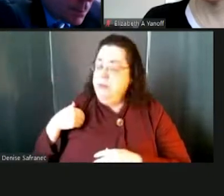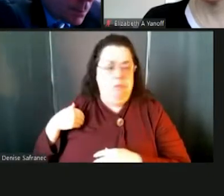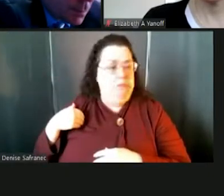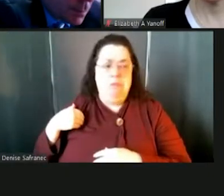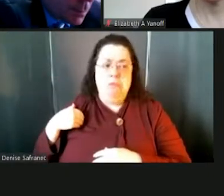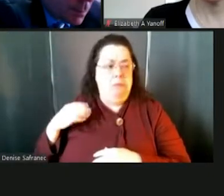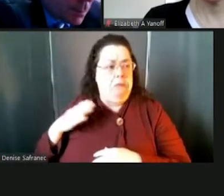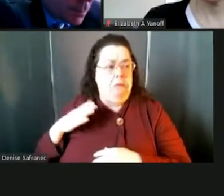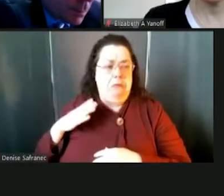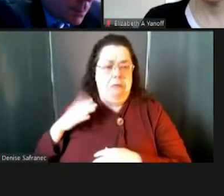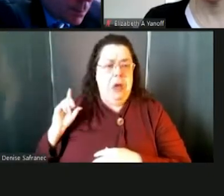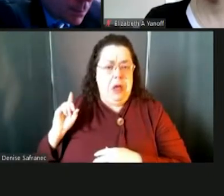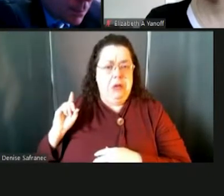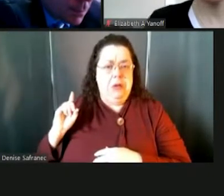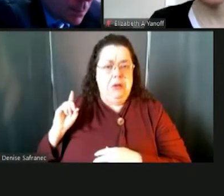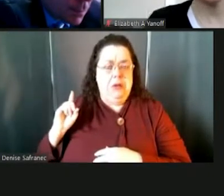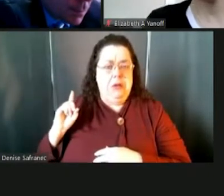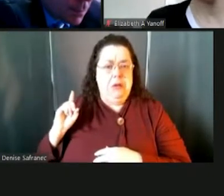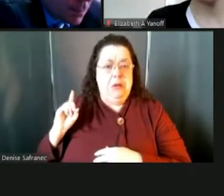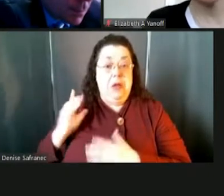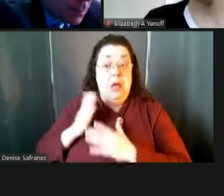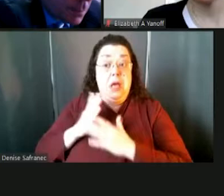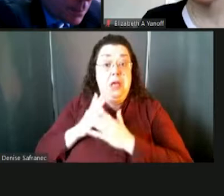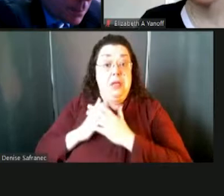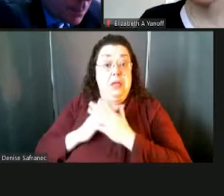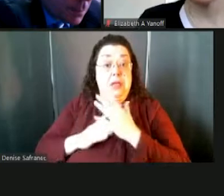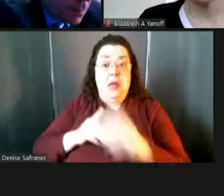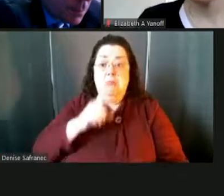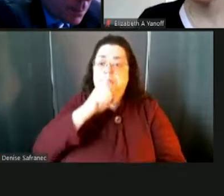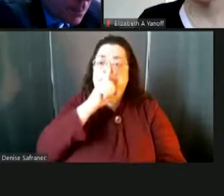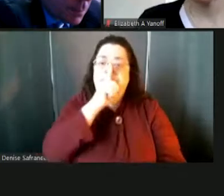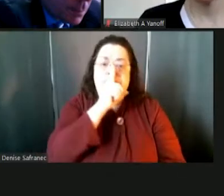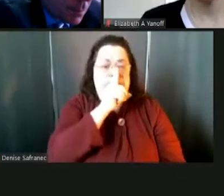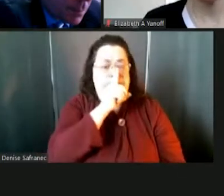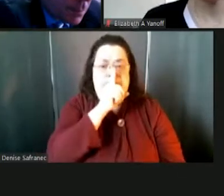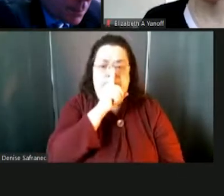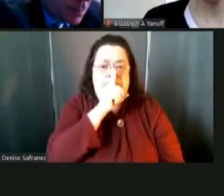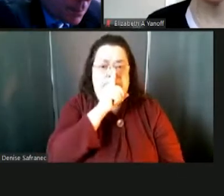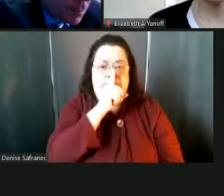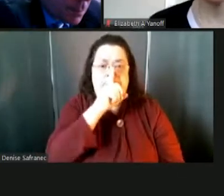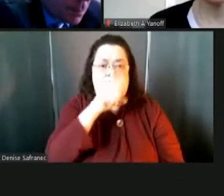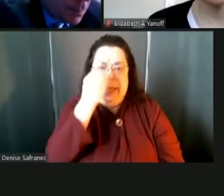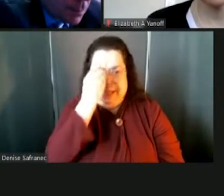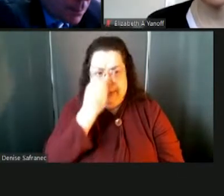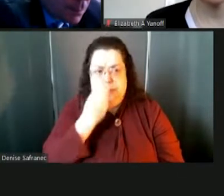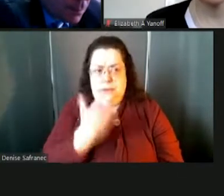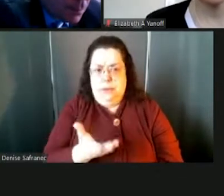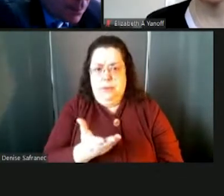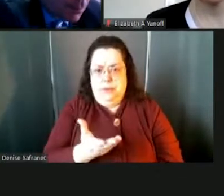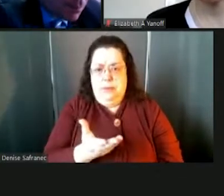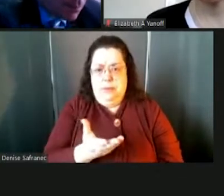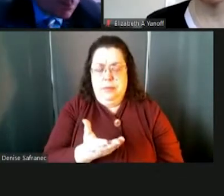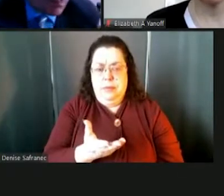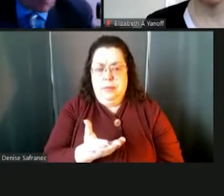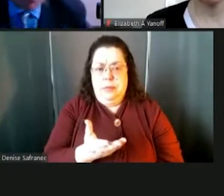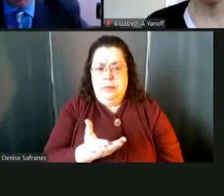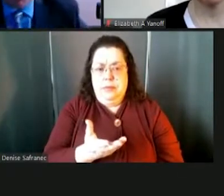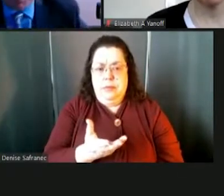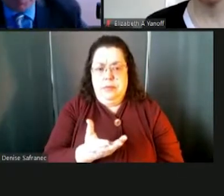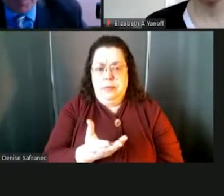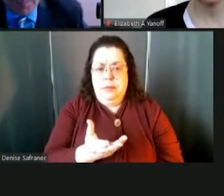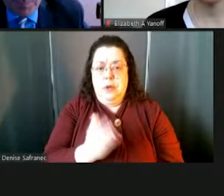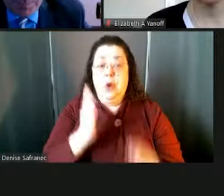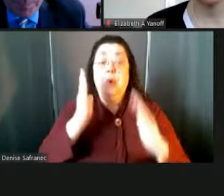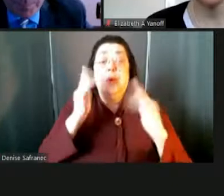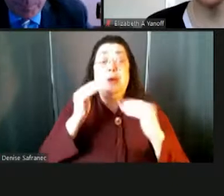telling us about it yet. And so one of the things we're talking about for next year, we're hoping that there's some sense of normalcy next